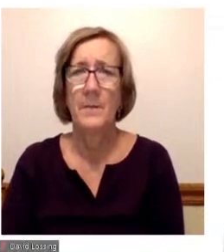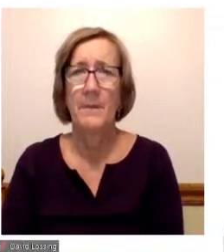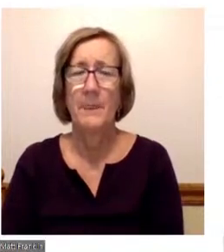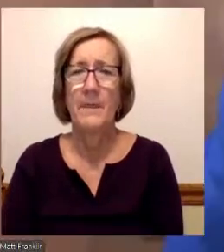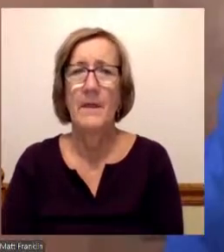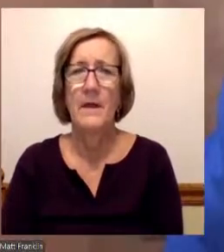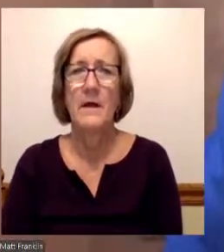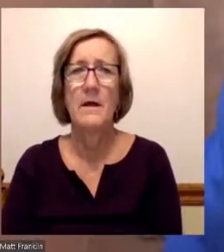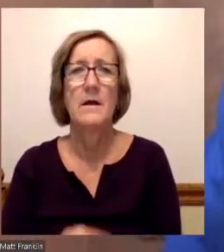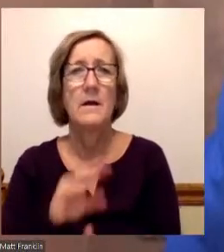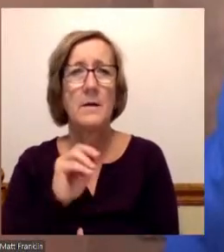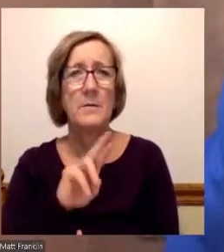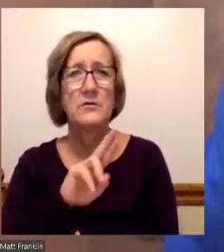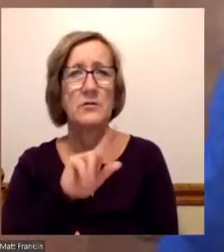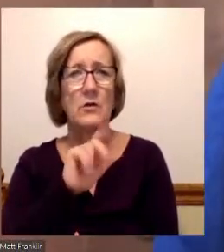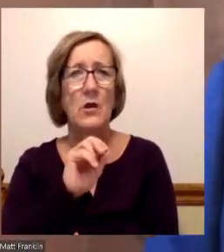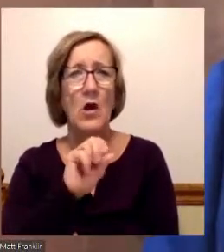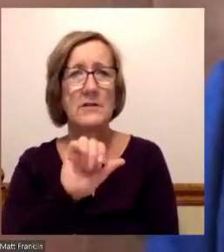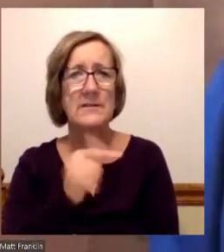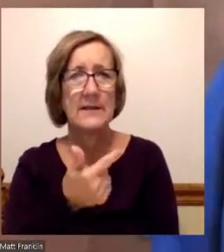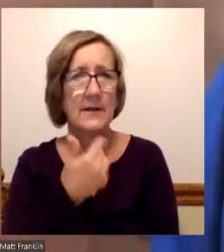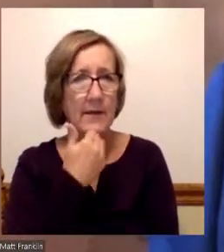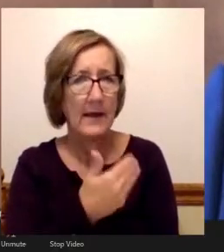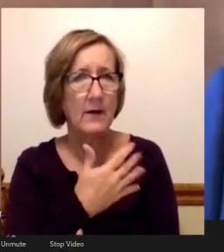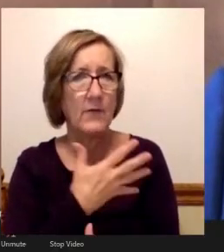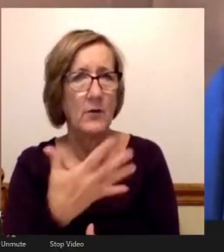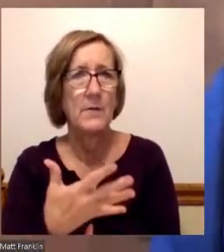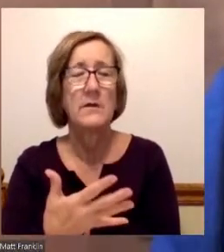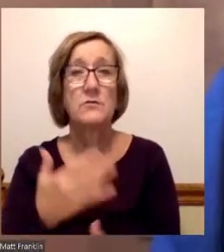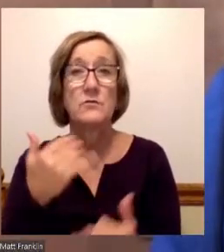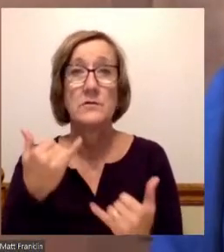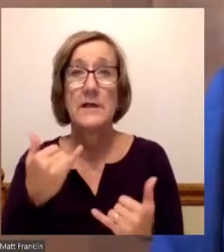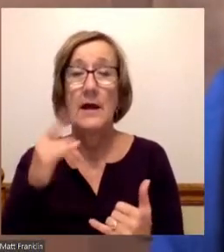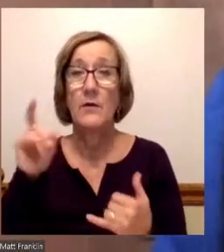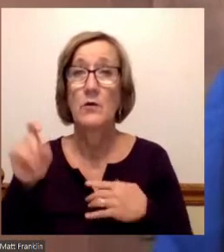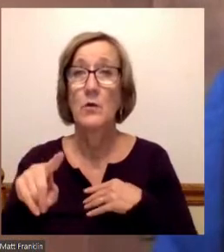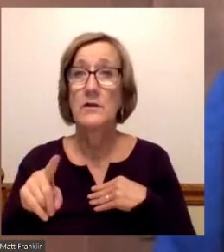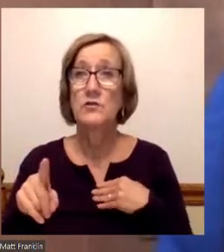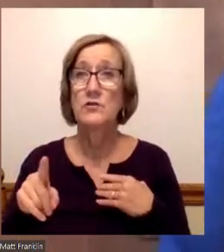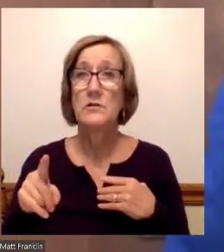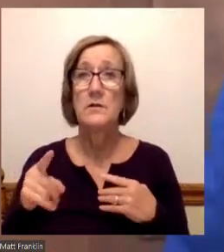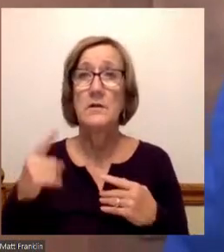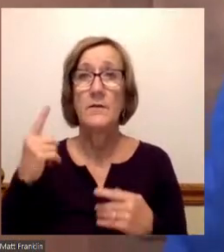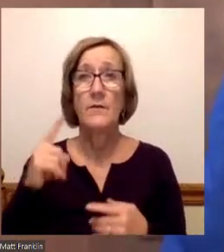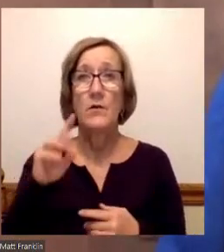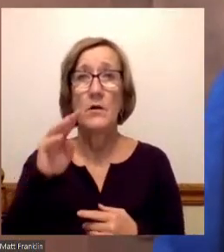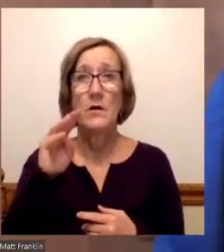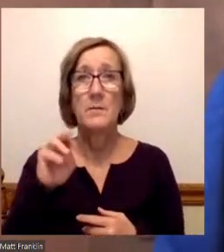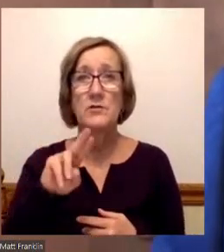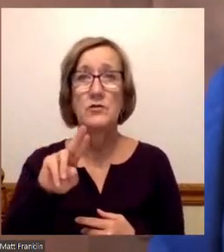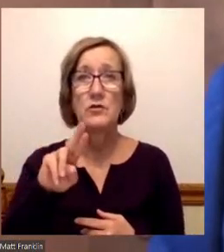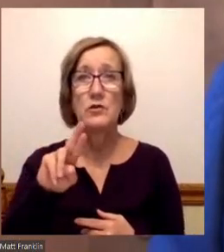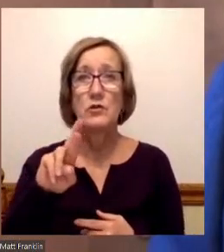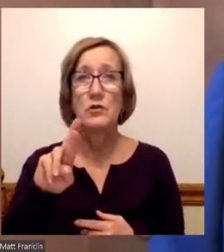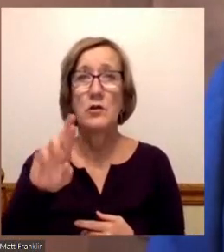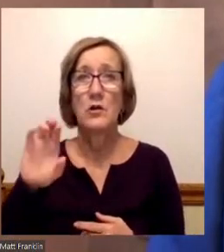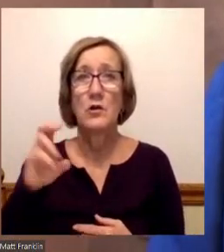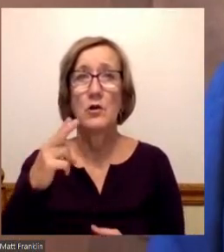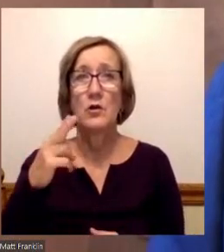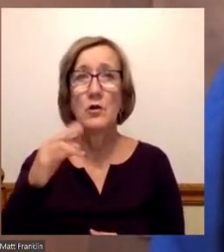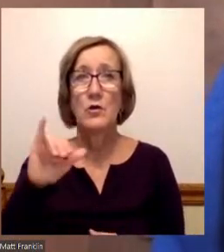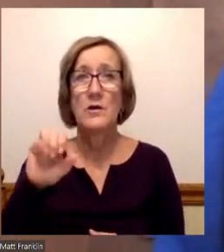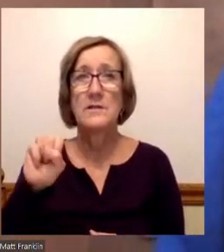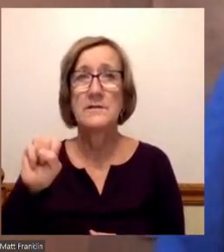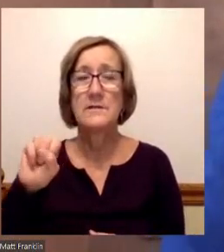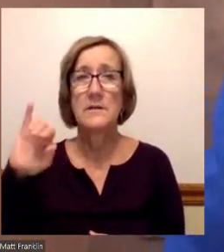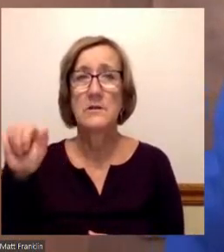Mr. Lossi, thank you very much. The question now is being posed to Mr. Chris Johns. And